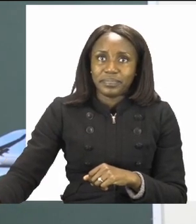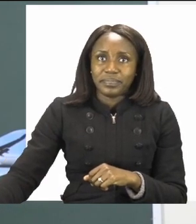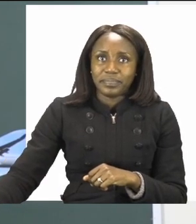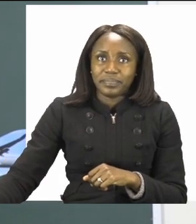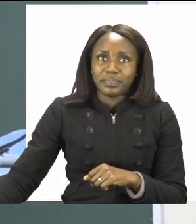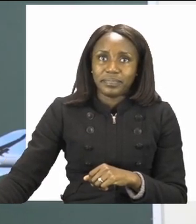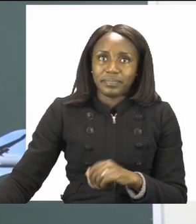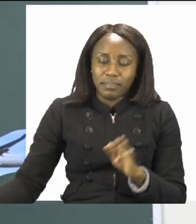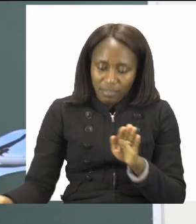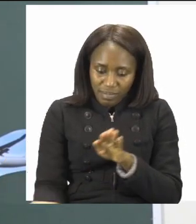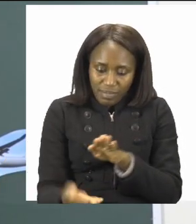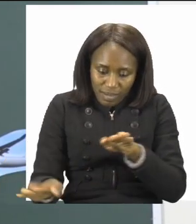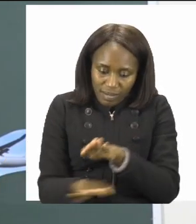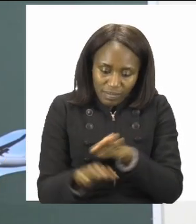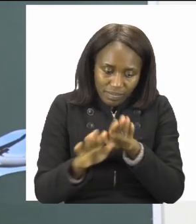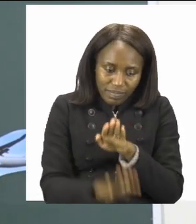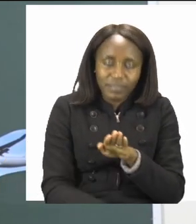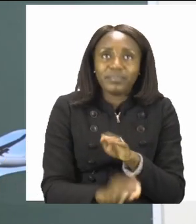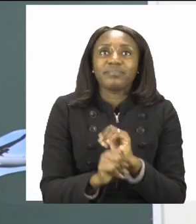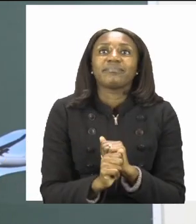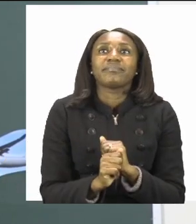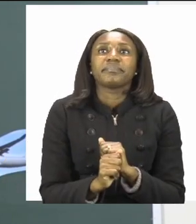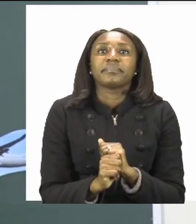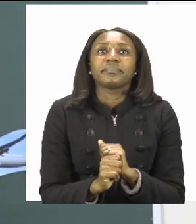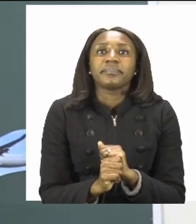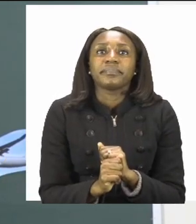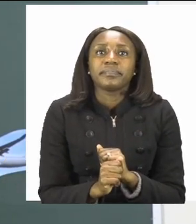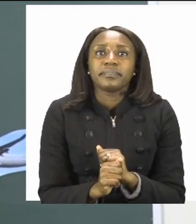under the other cards.